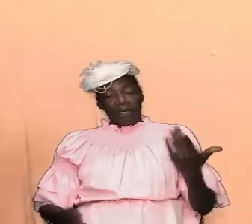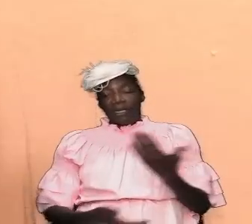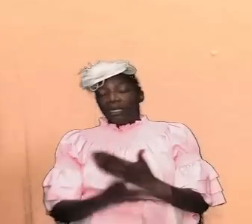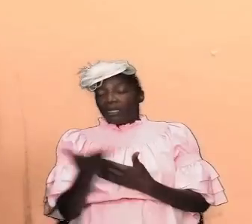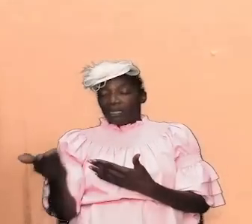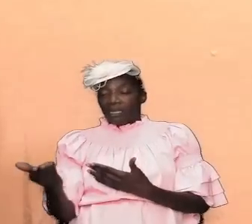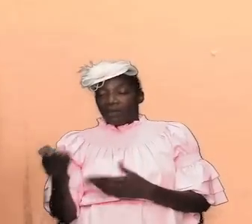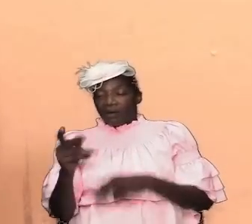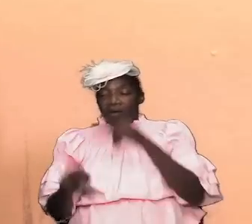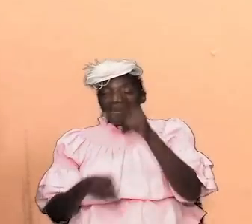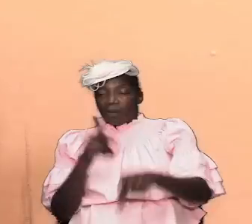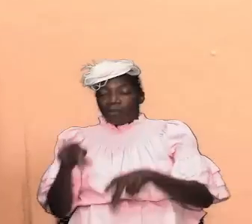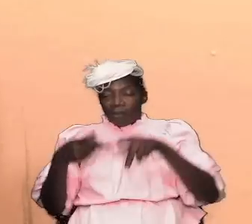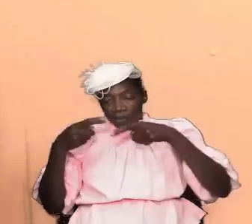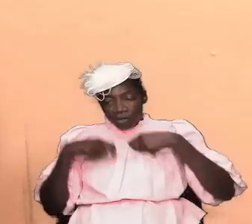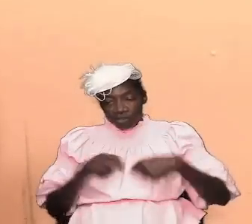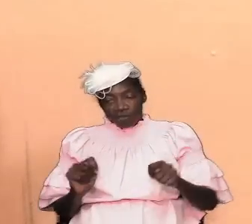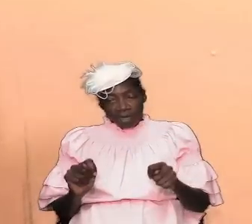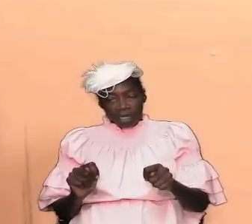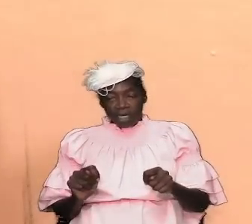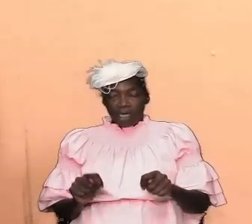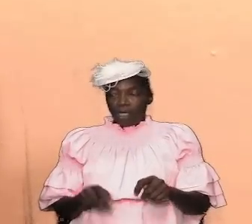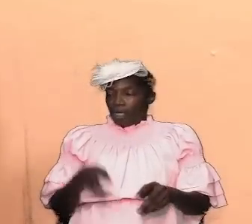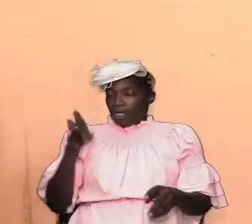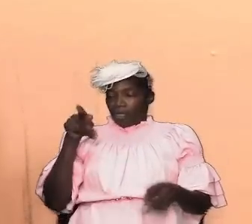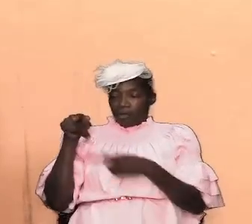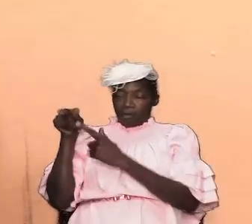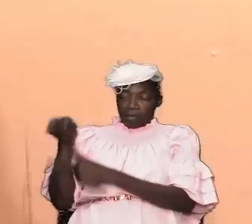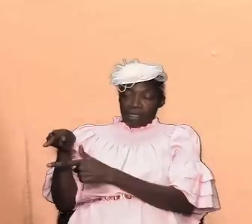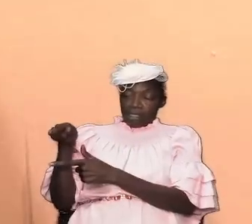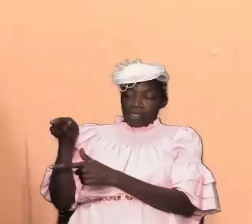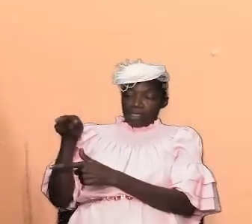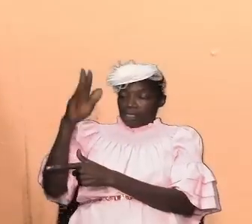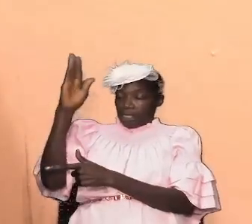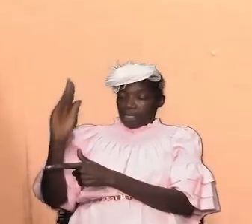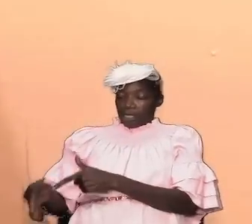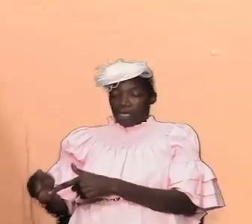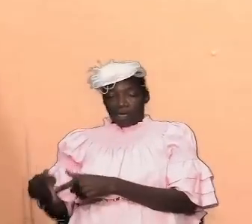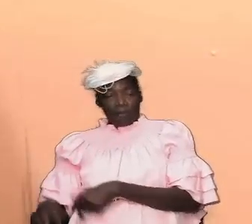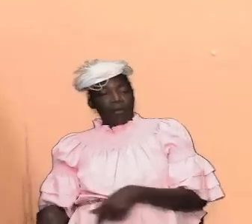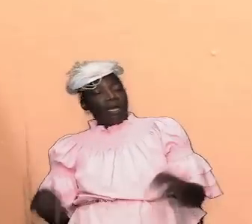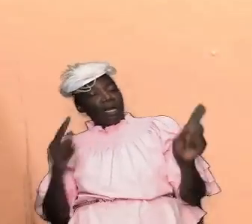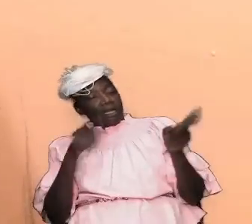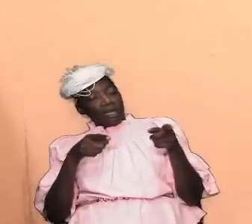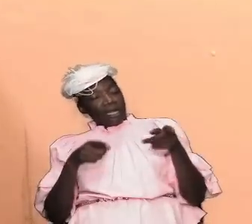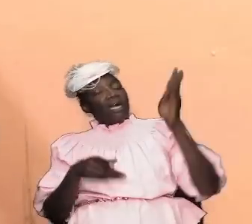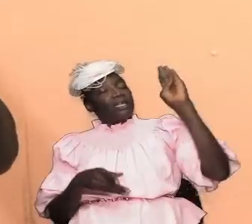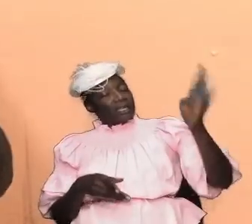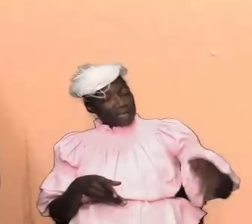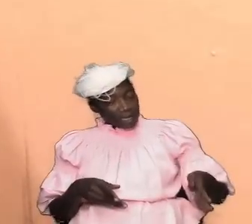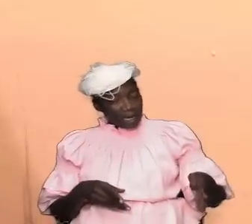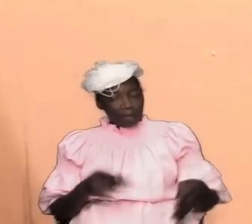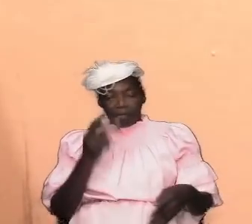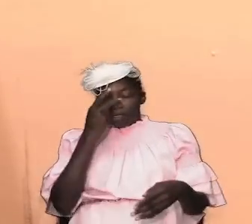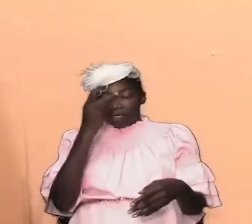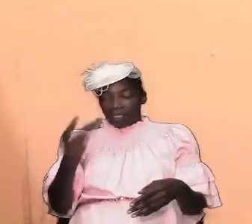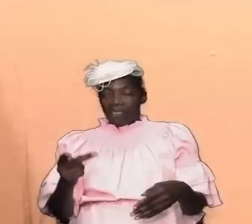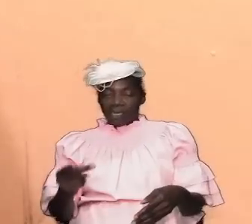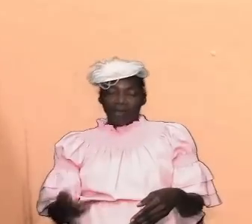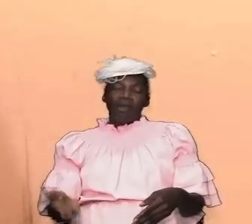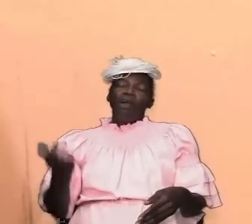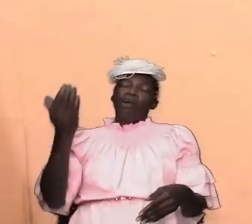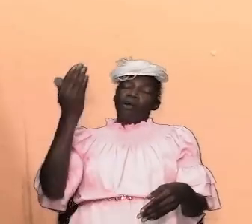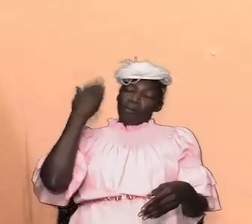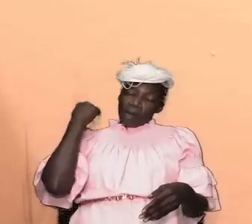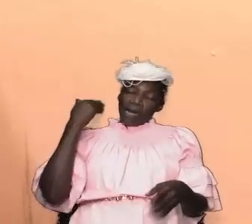to straddle the two camps it cannot work and we are going to see as we go back to the